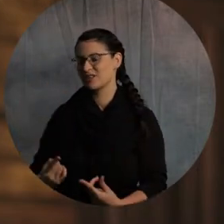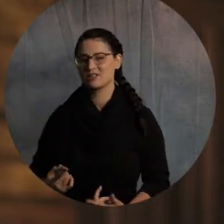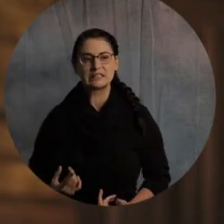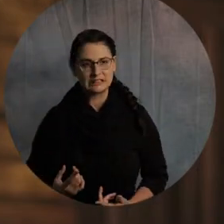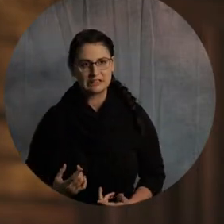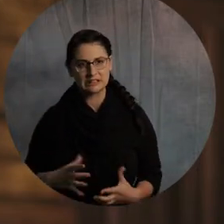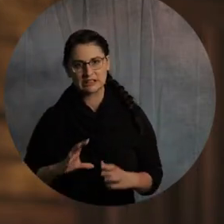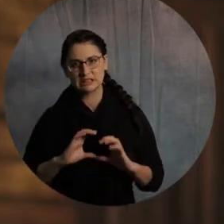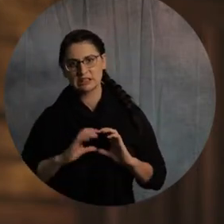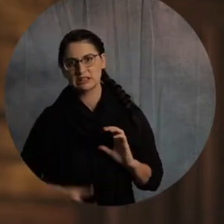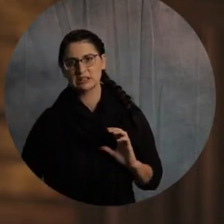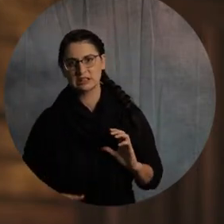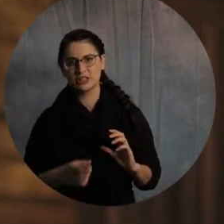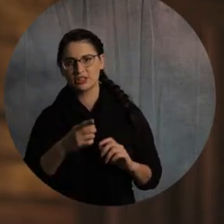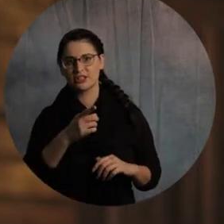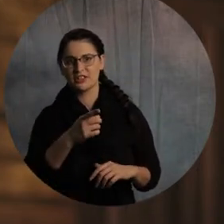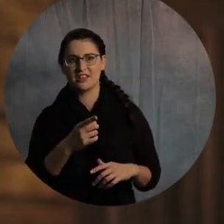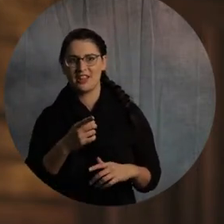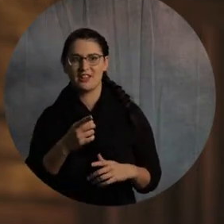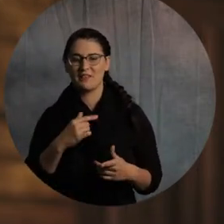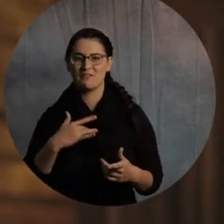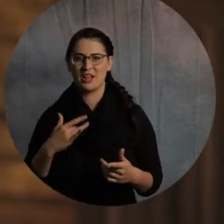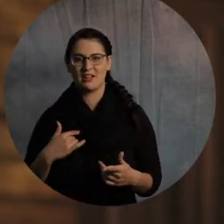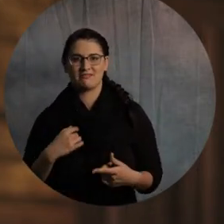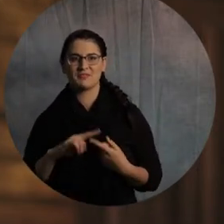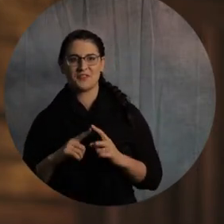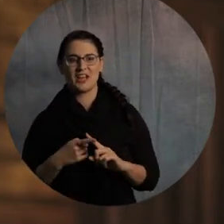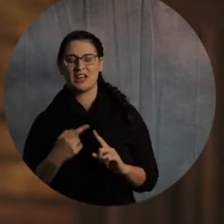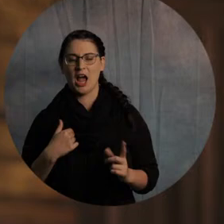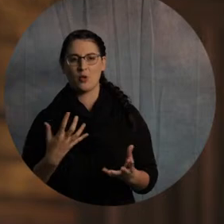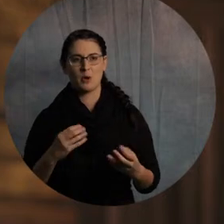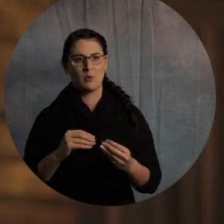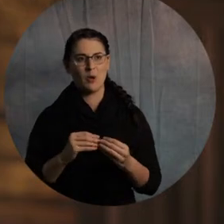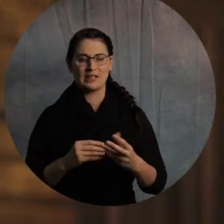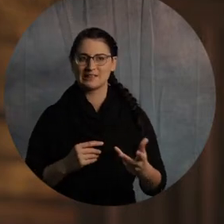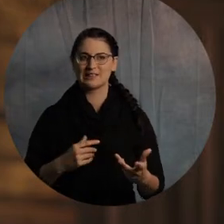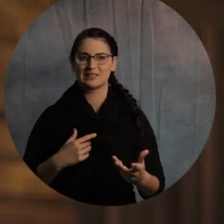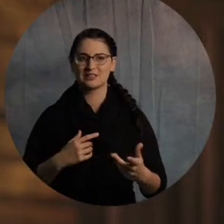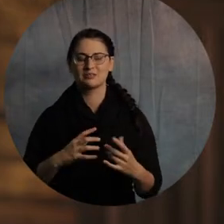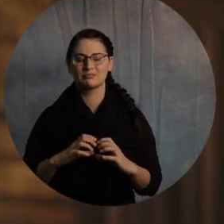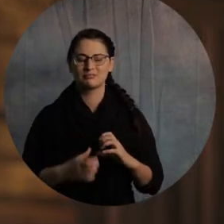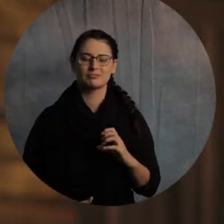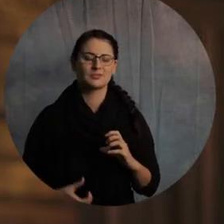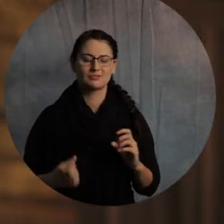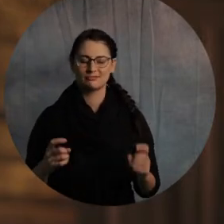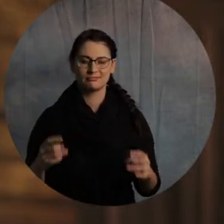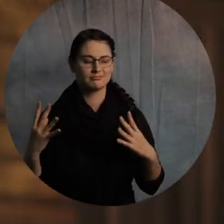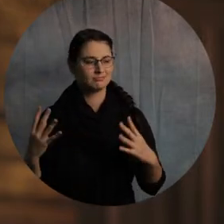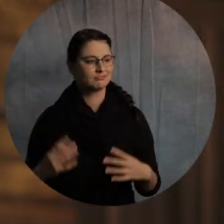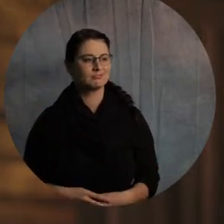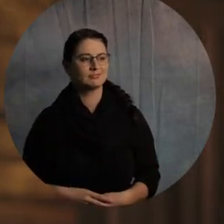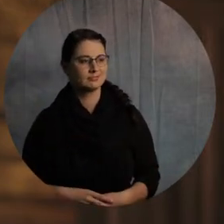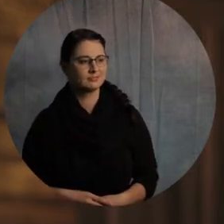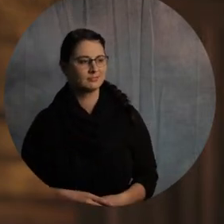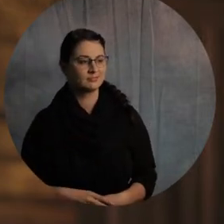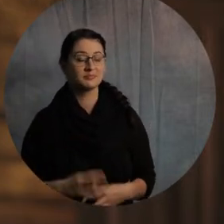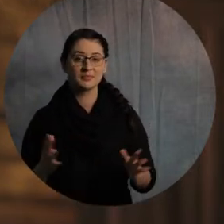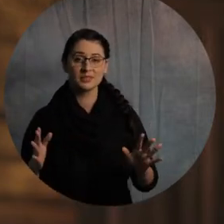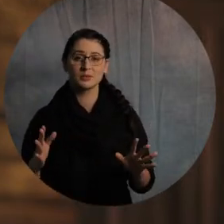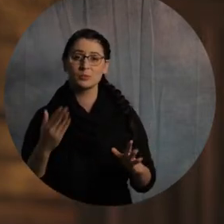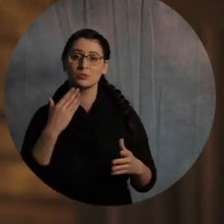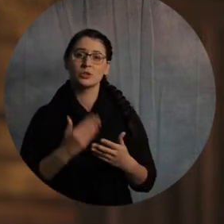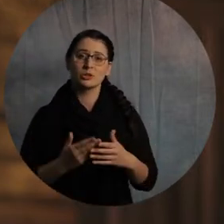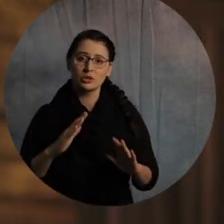a friend, and now I want more than a friendship, and they don't. And that was brutal. I mean, I don't know that I've ever experienced heartbreak that hard. But it was worth it.